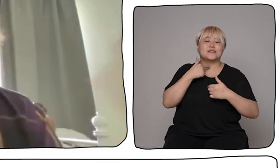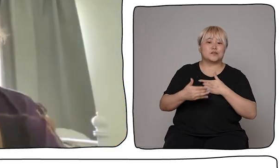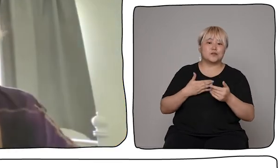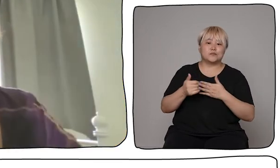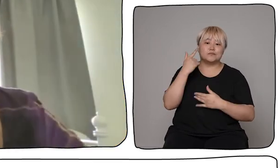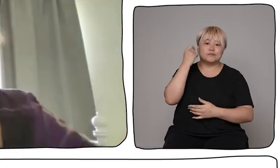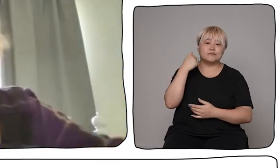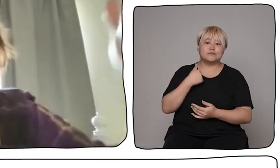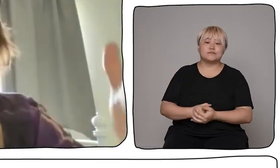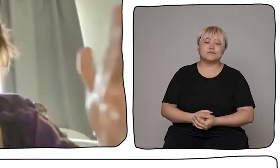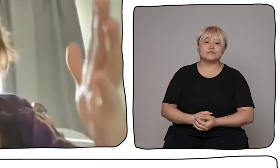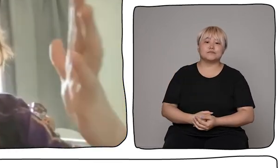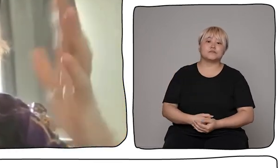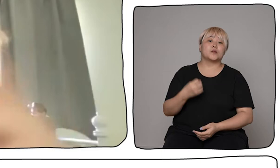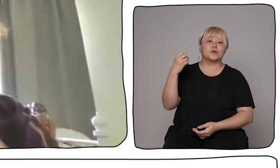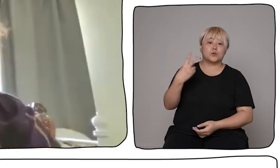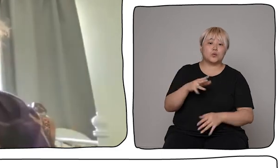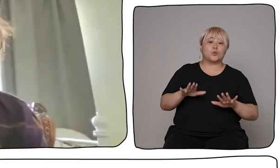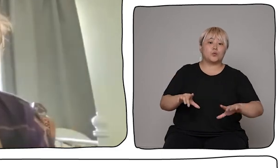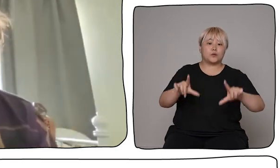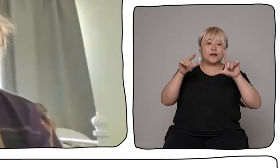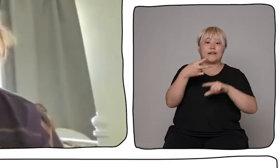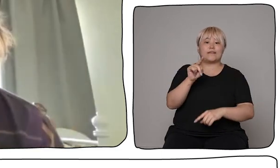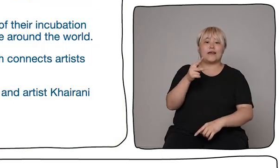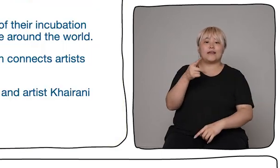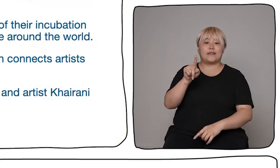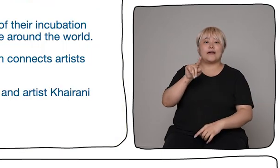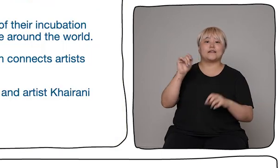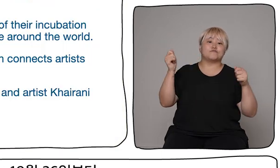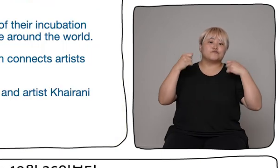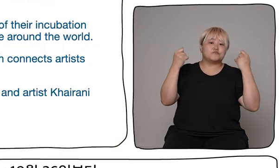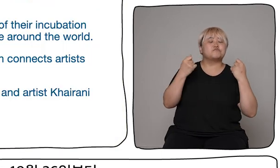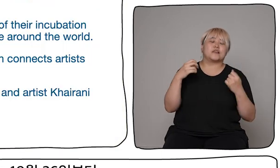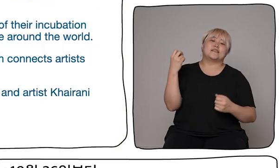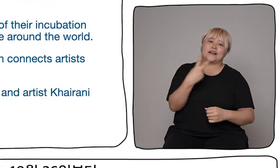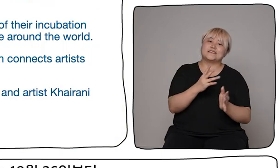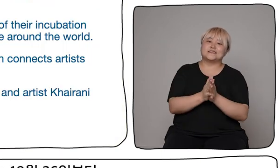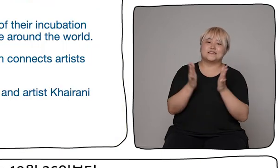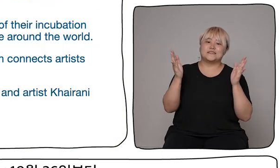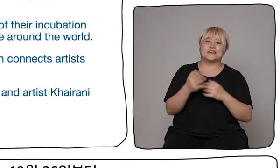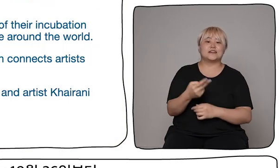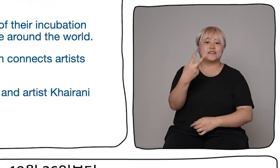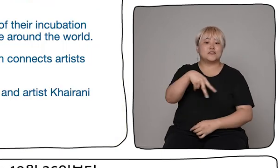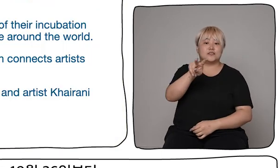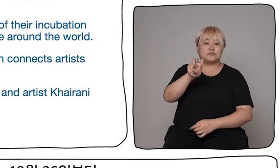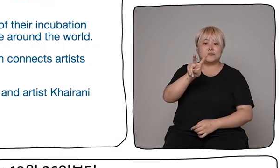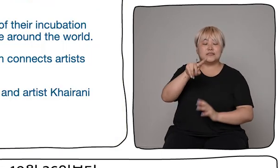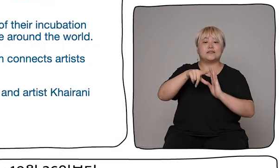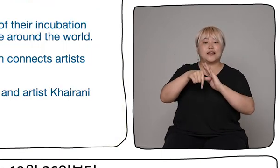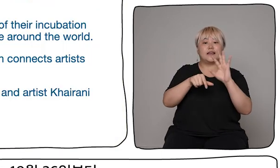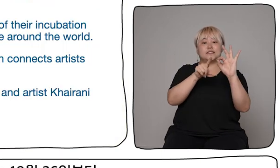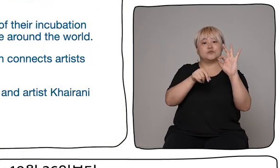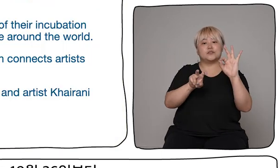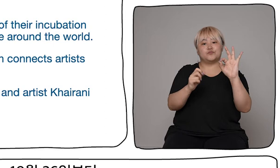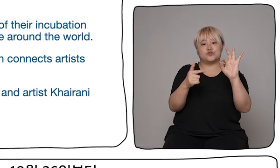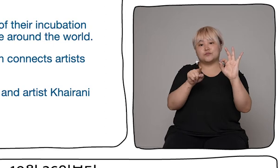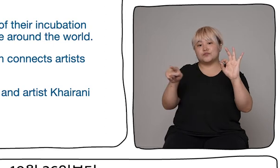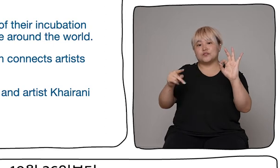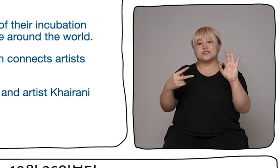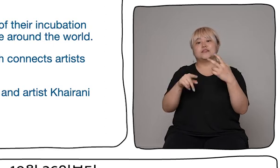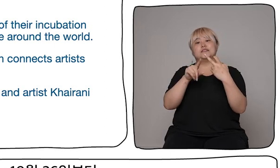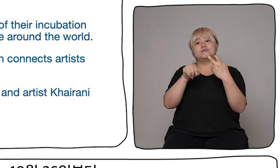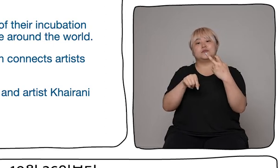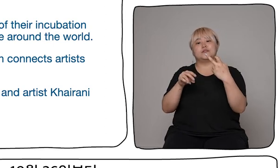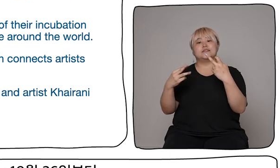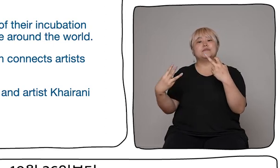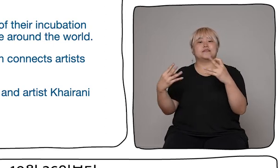And this year we are bringing our international festival back to full force. Data Fest International 2022 will be on from October